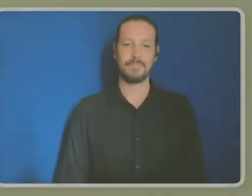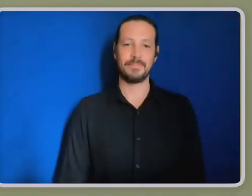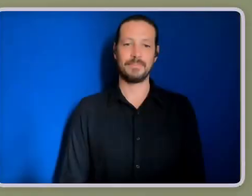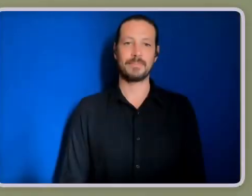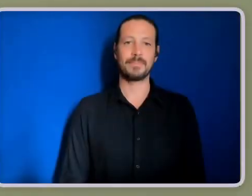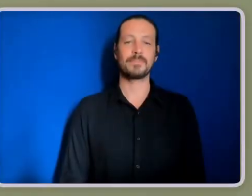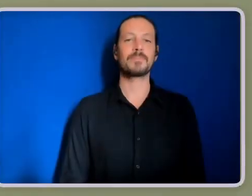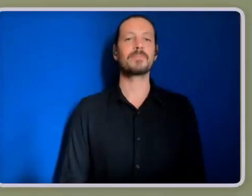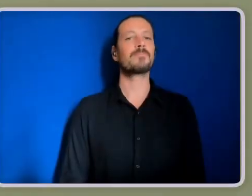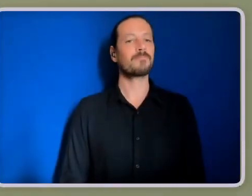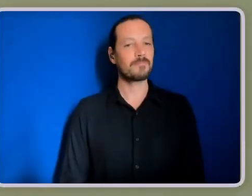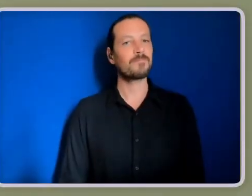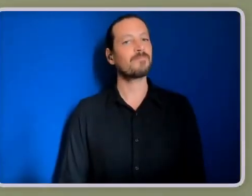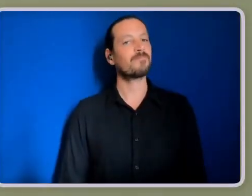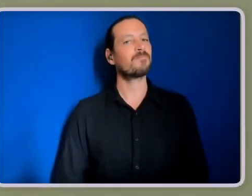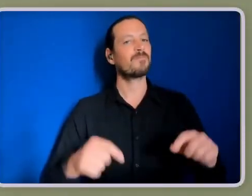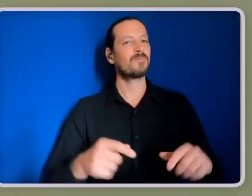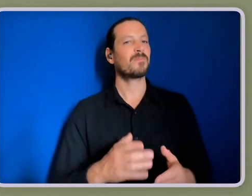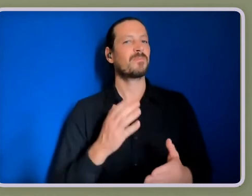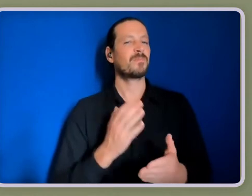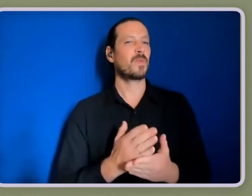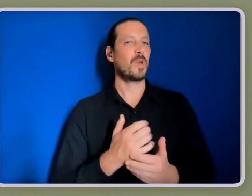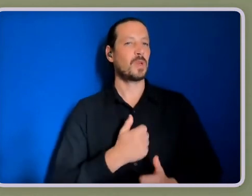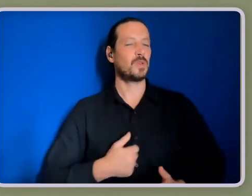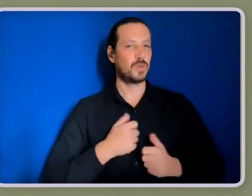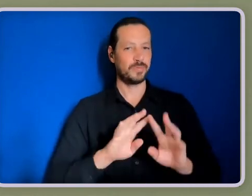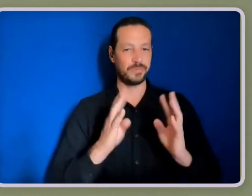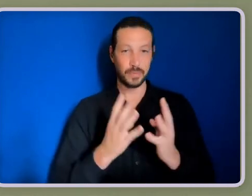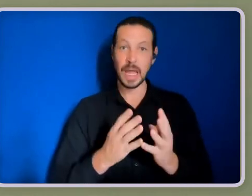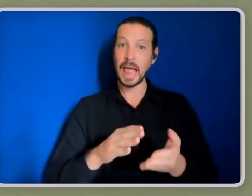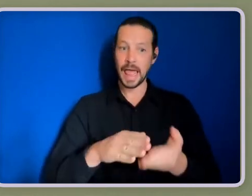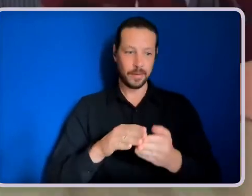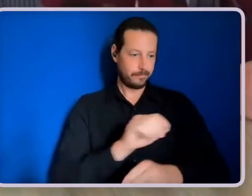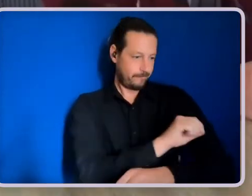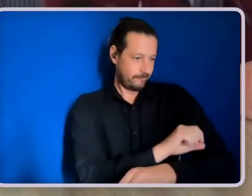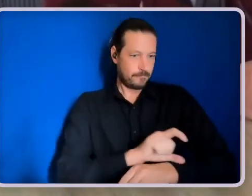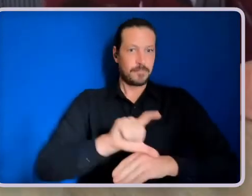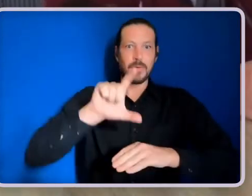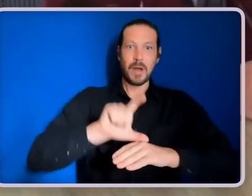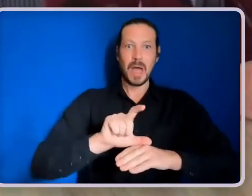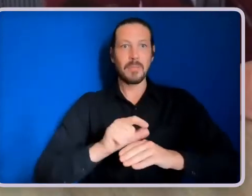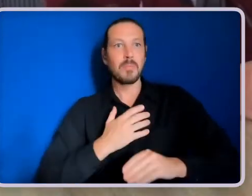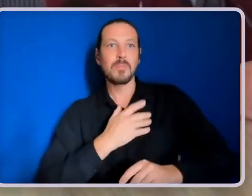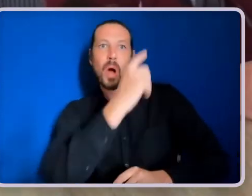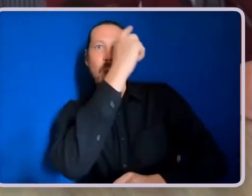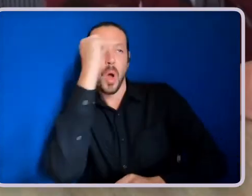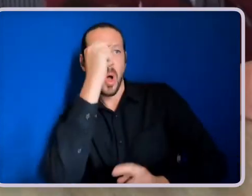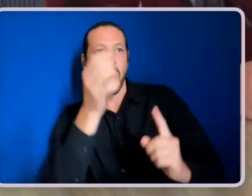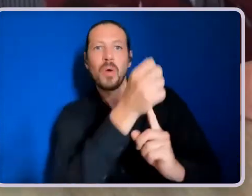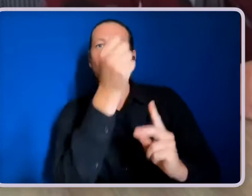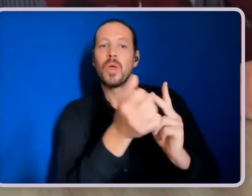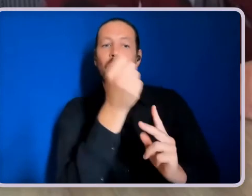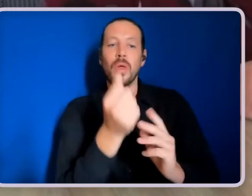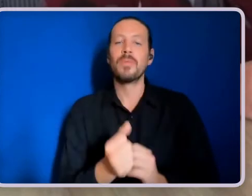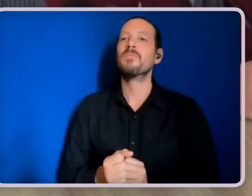to the third lot of support it gives me confidence and it helps me achieve the goals that are important to me. So Brodie how do you think tonight's meeting went?